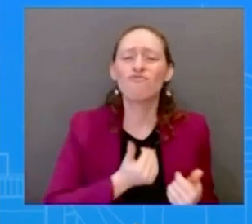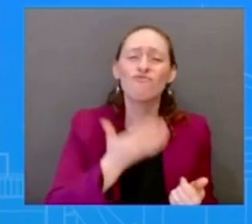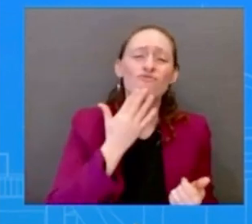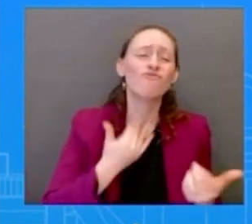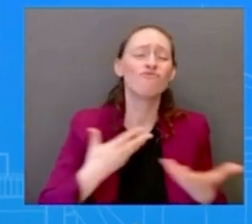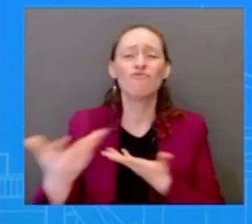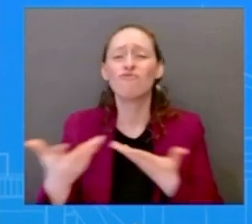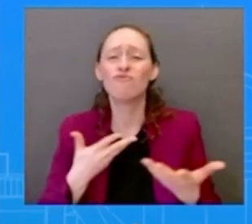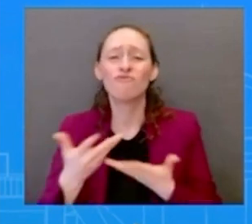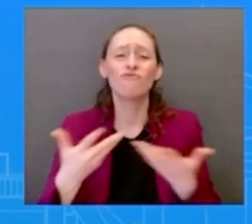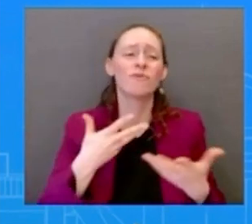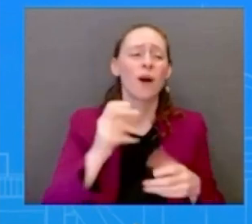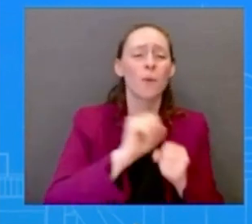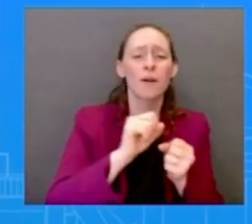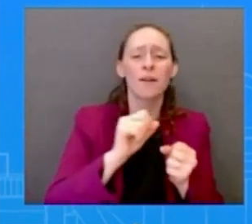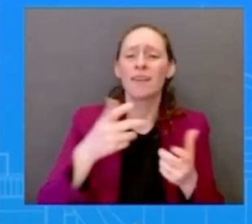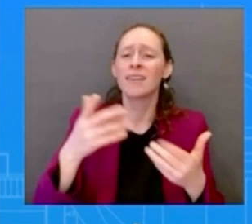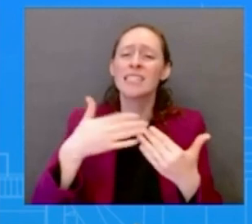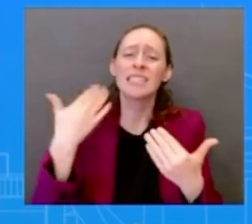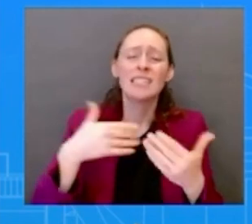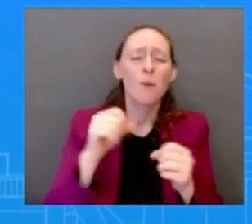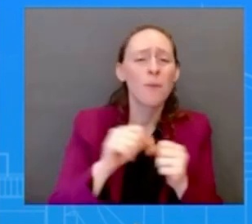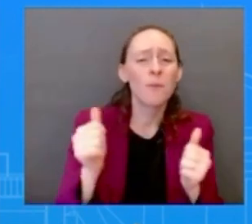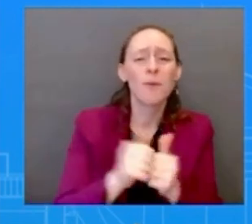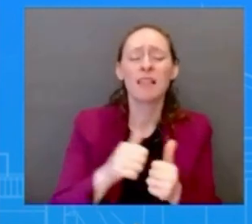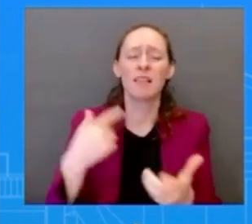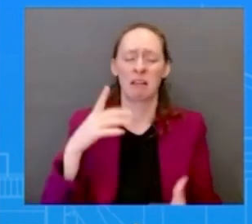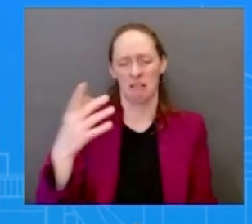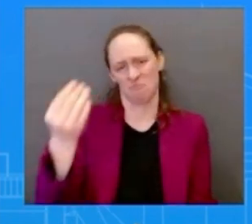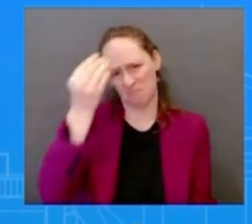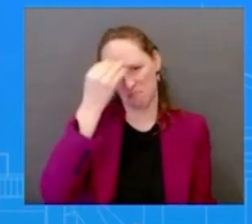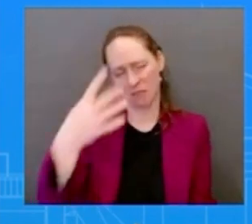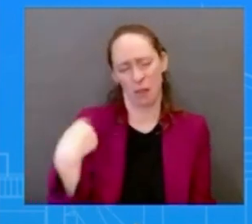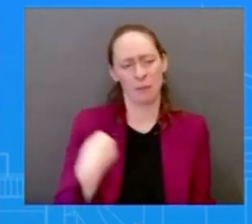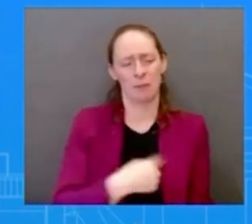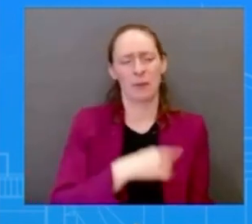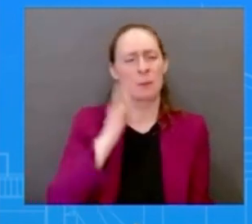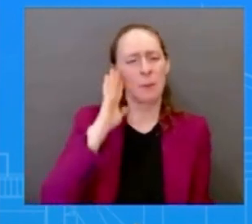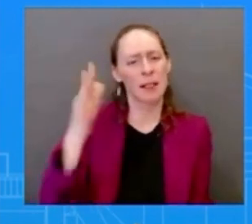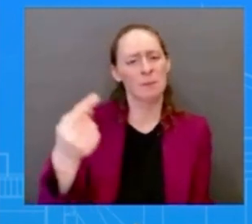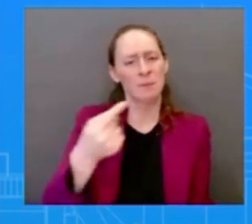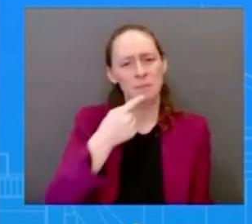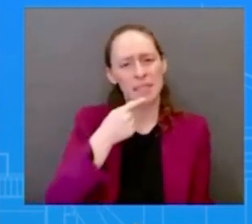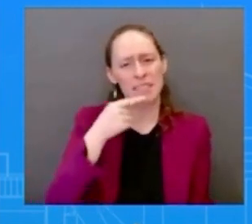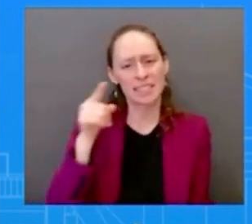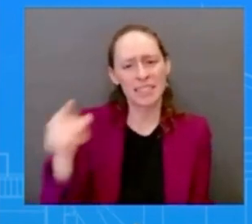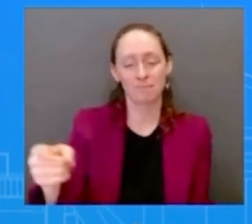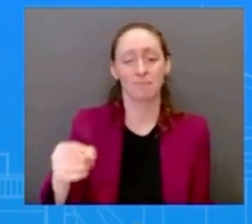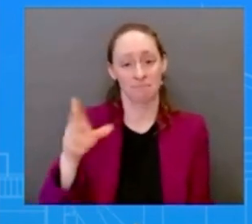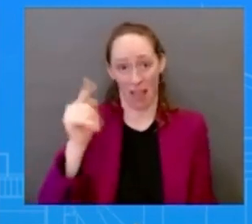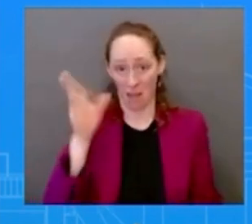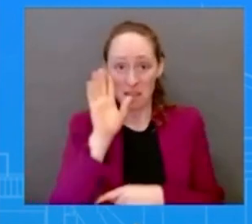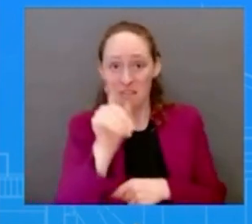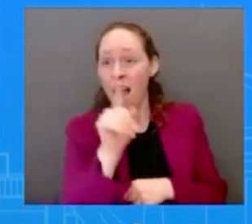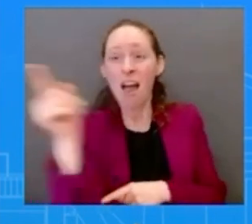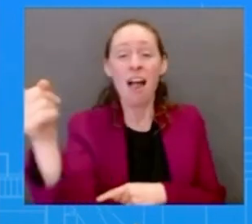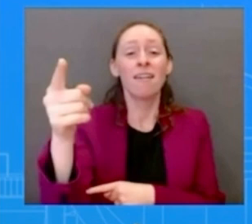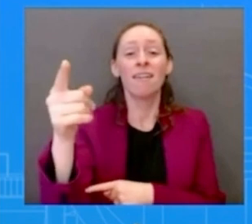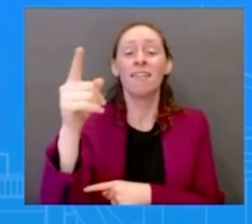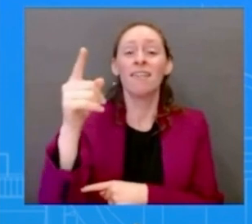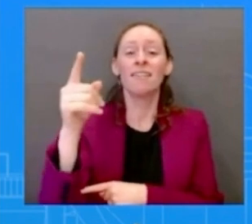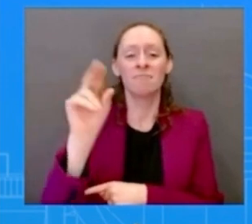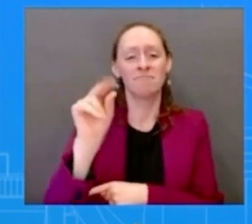years and we will miss him dearly and uh but he won't go far and also his birthday was yesterday so happy birthday Kevin